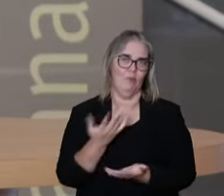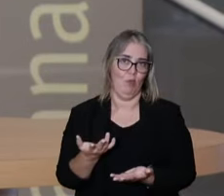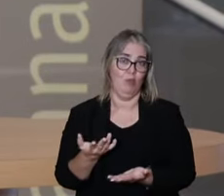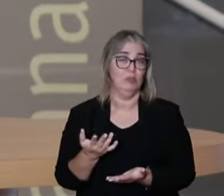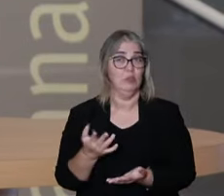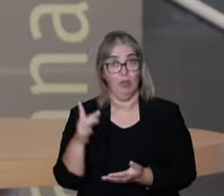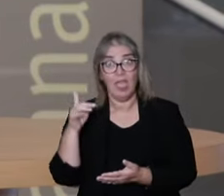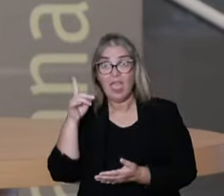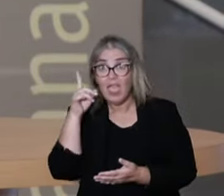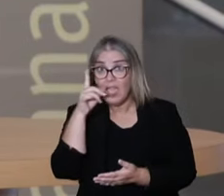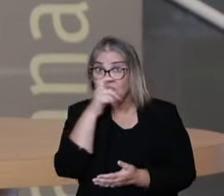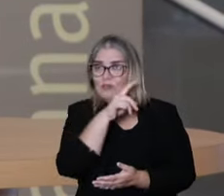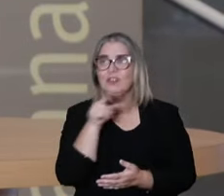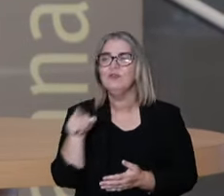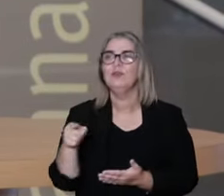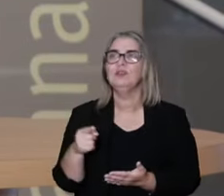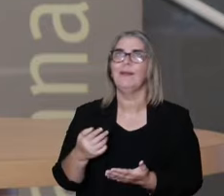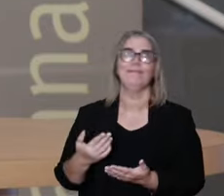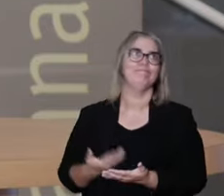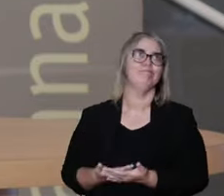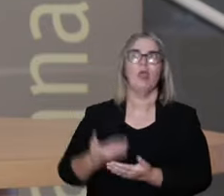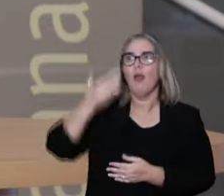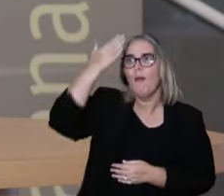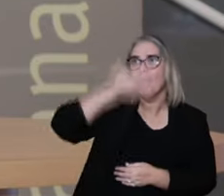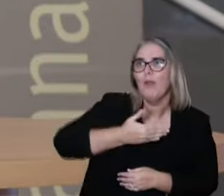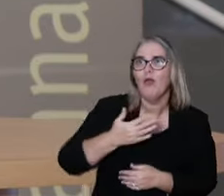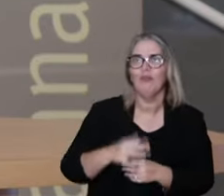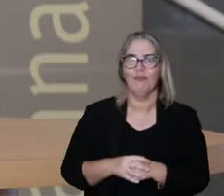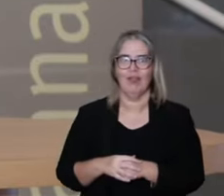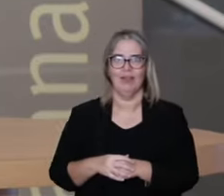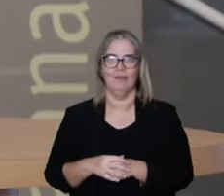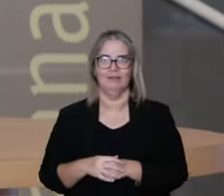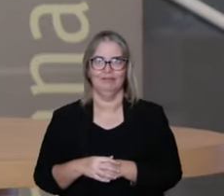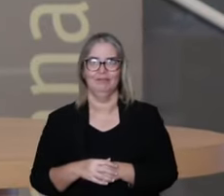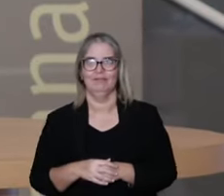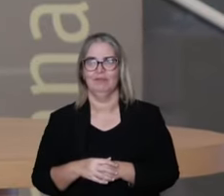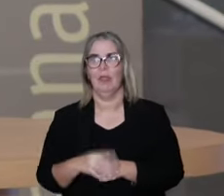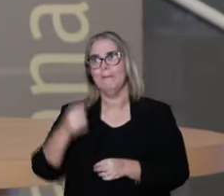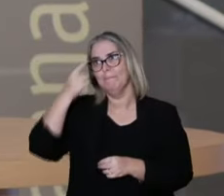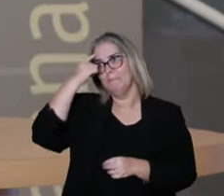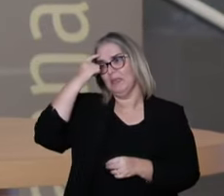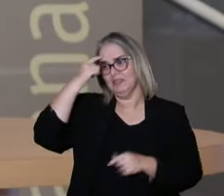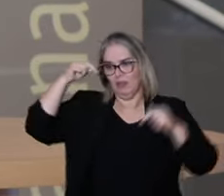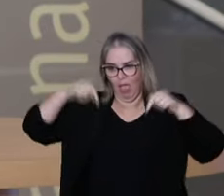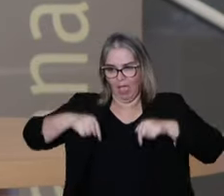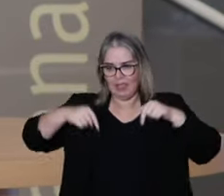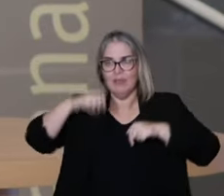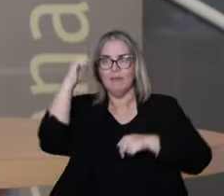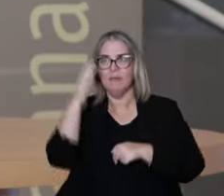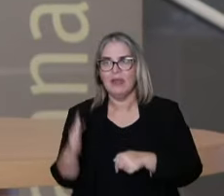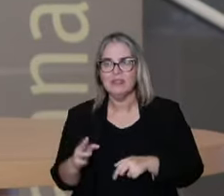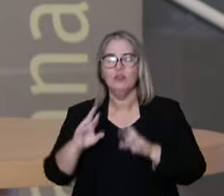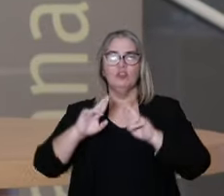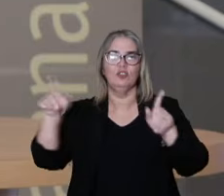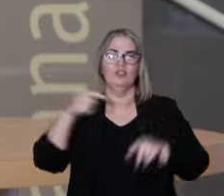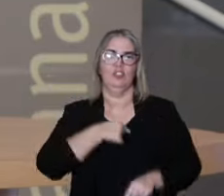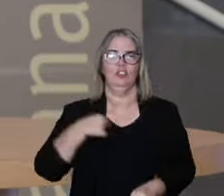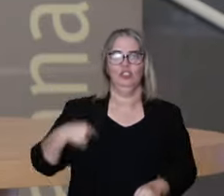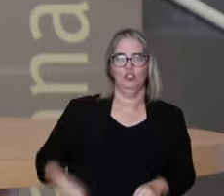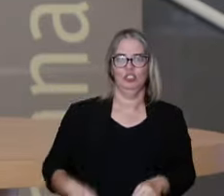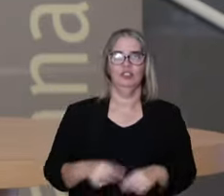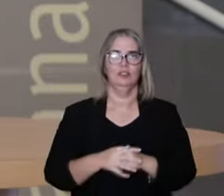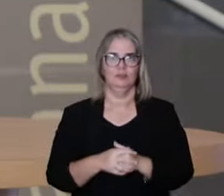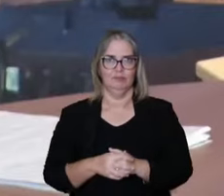So it's difficult to have a study of evidence of another rationality with the diagnosis of our